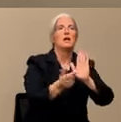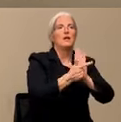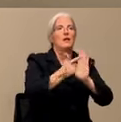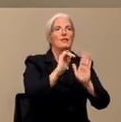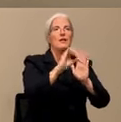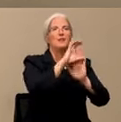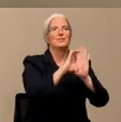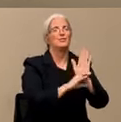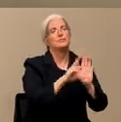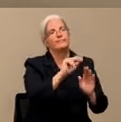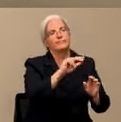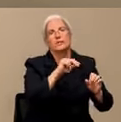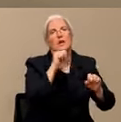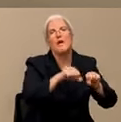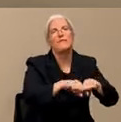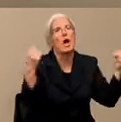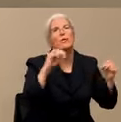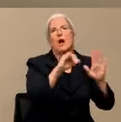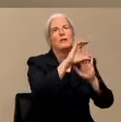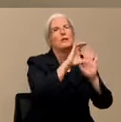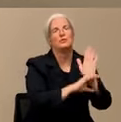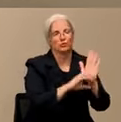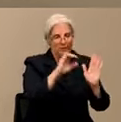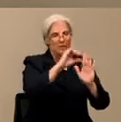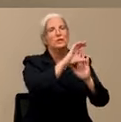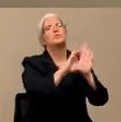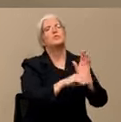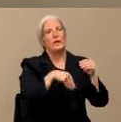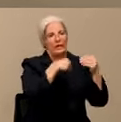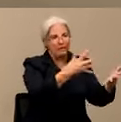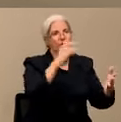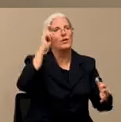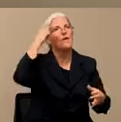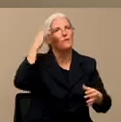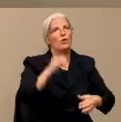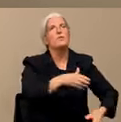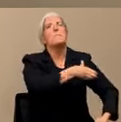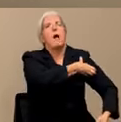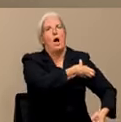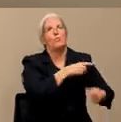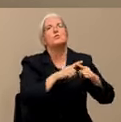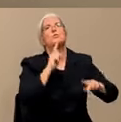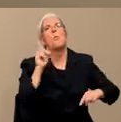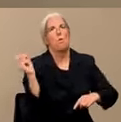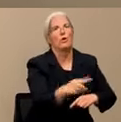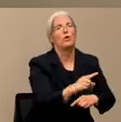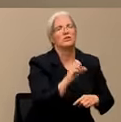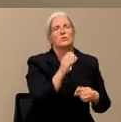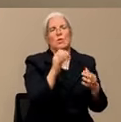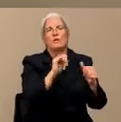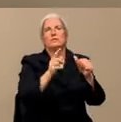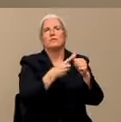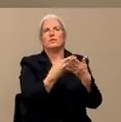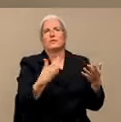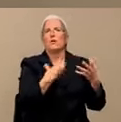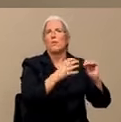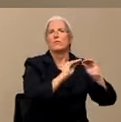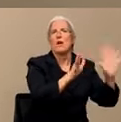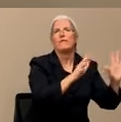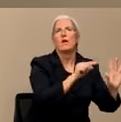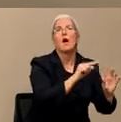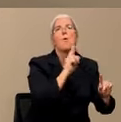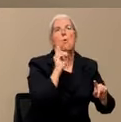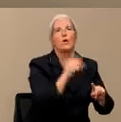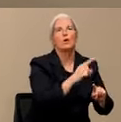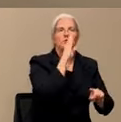case. This is well within the law. The governor can issue this order. So that's one fact. And the order itself is relatively straightforward.